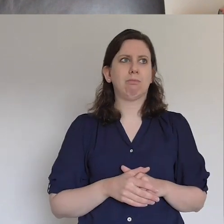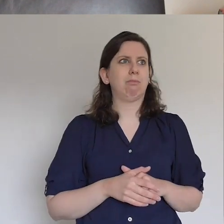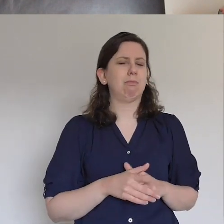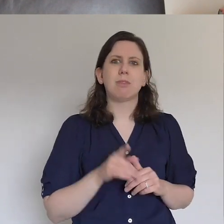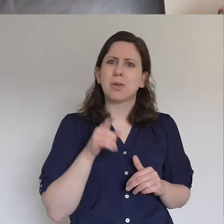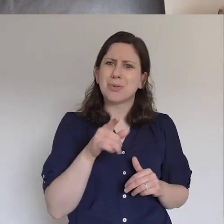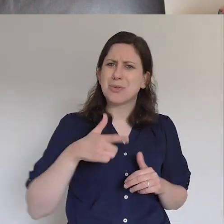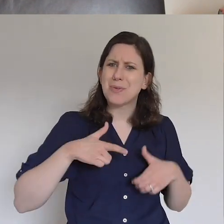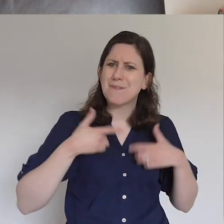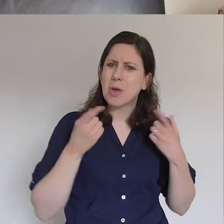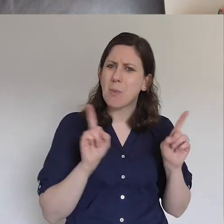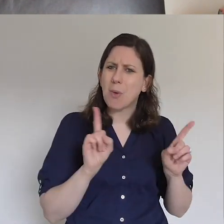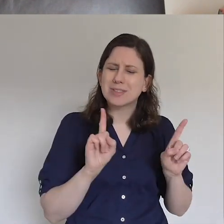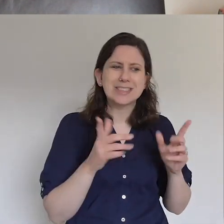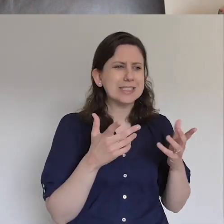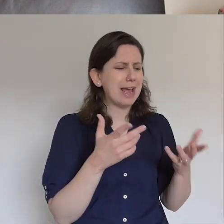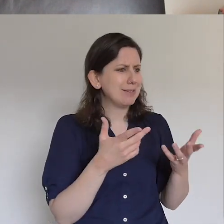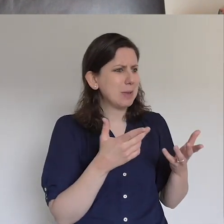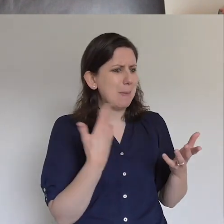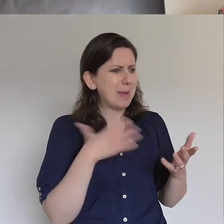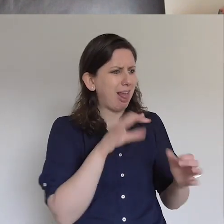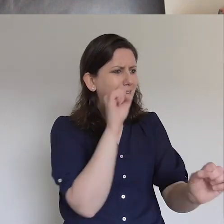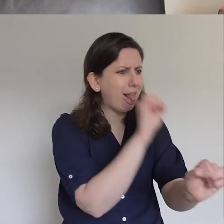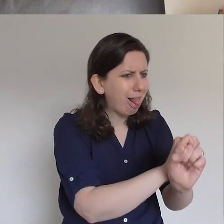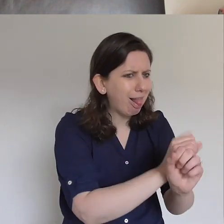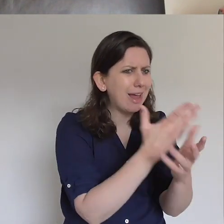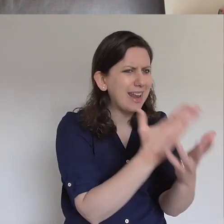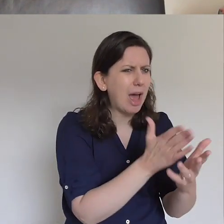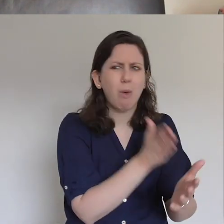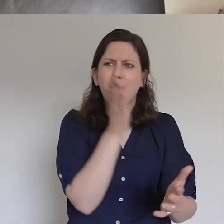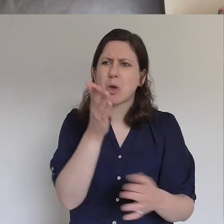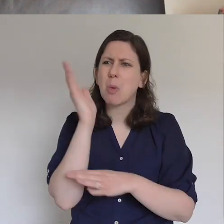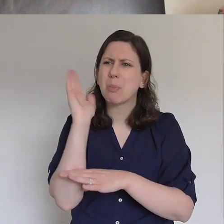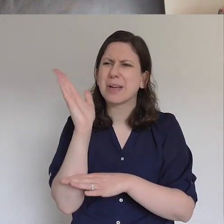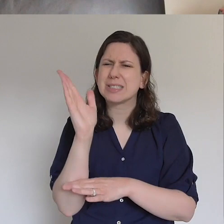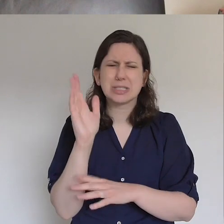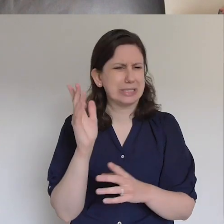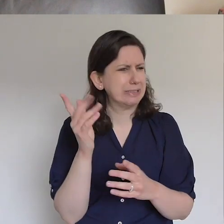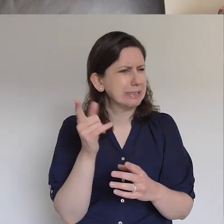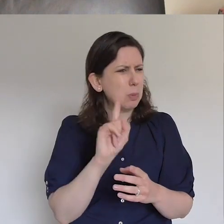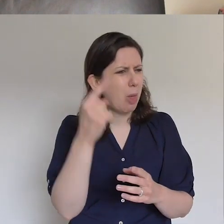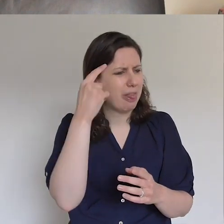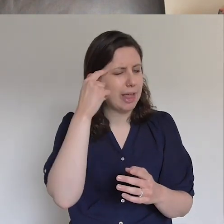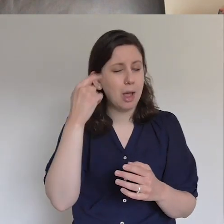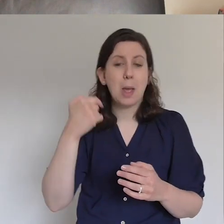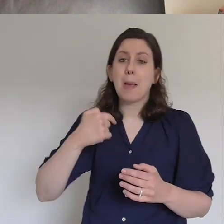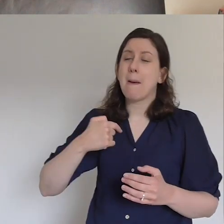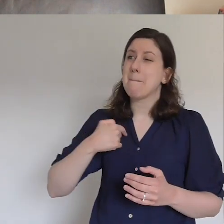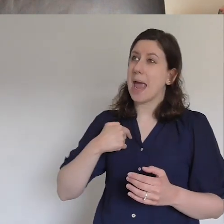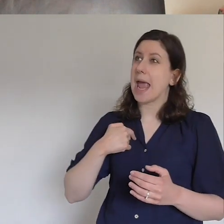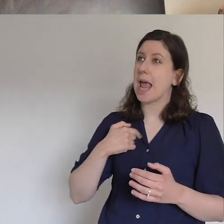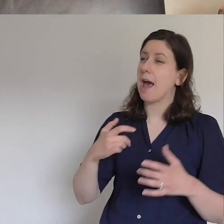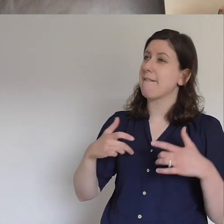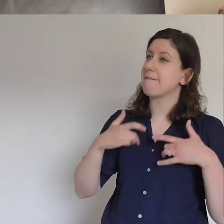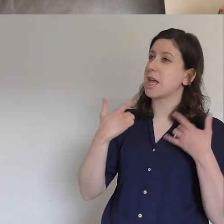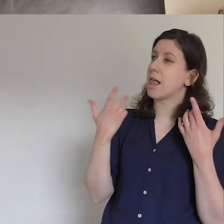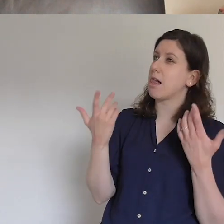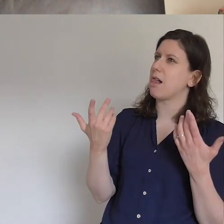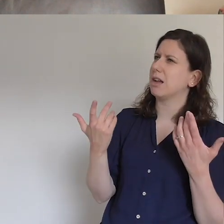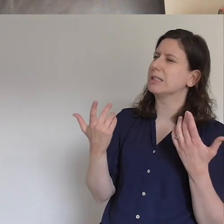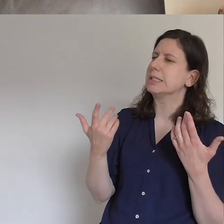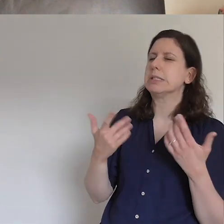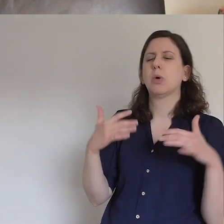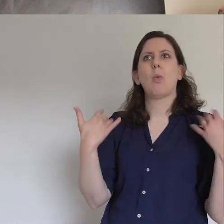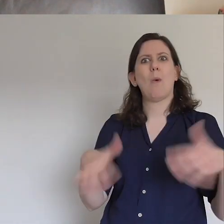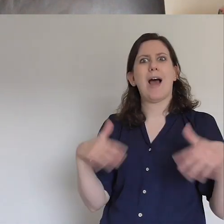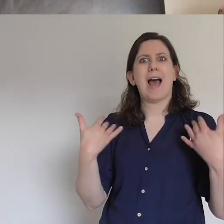about that? You've been banged up for preaching. You get let out. How would you feel? Yeah, I just think absolutely amazed, absolutely amazed that an angel of the Lord